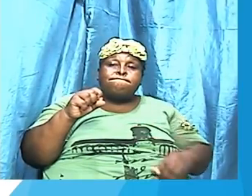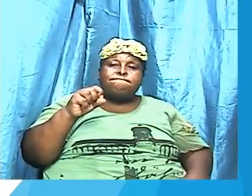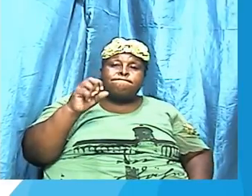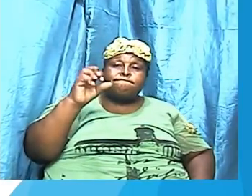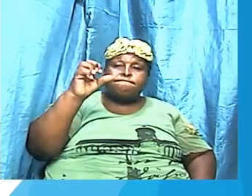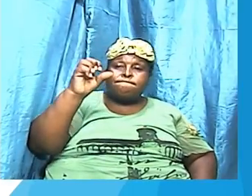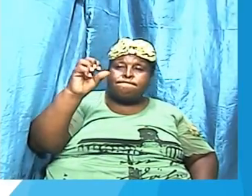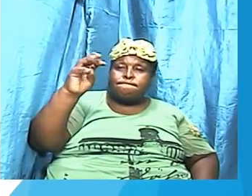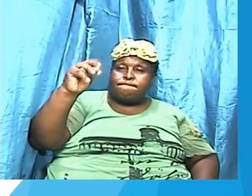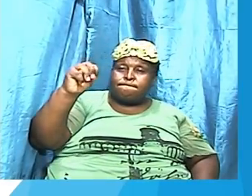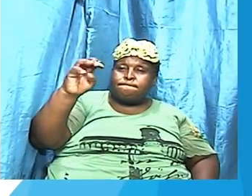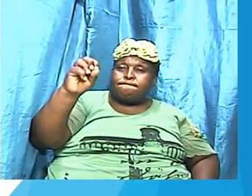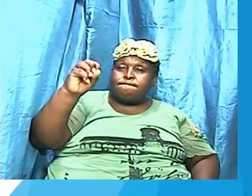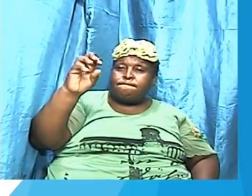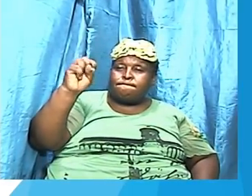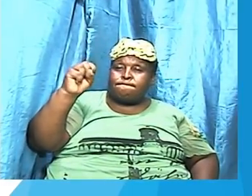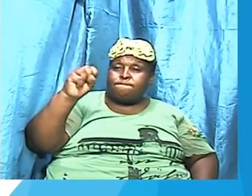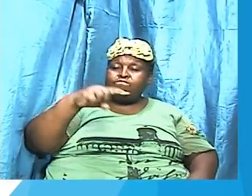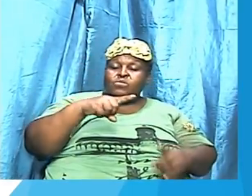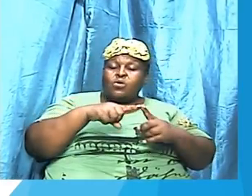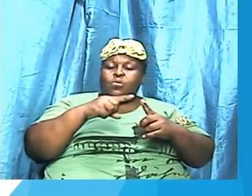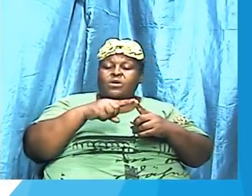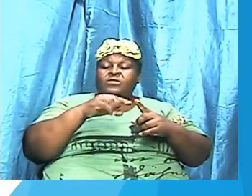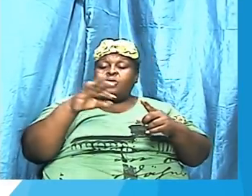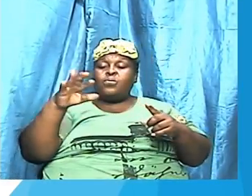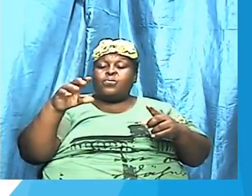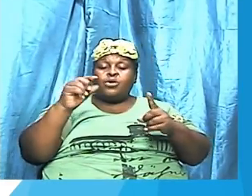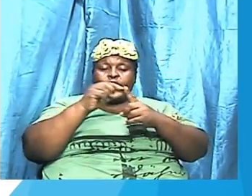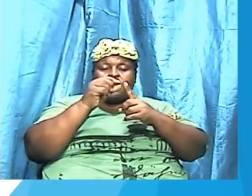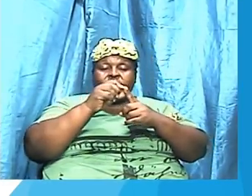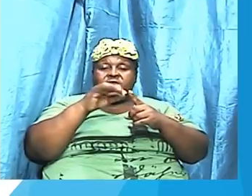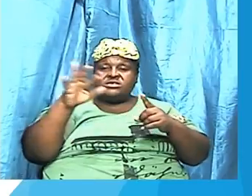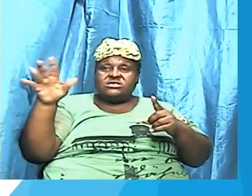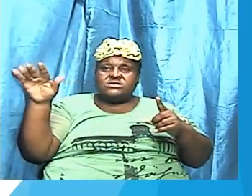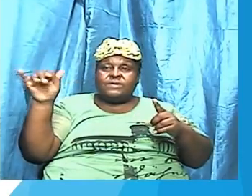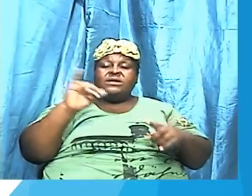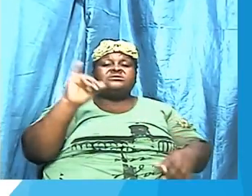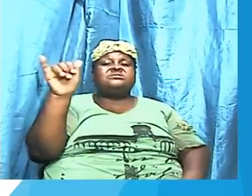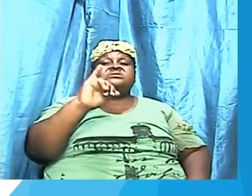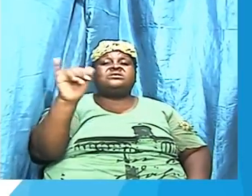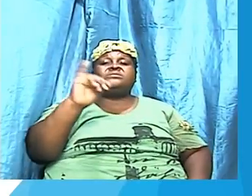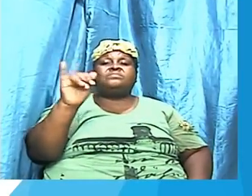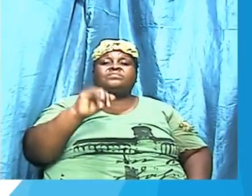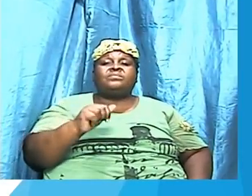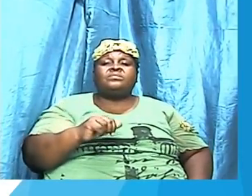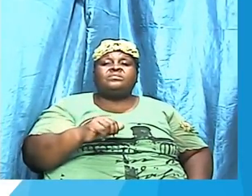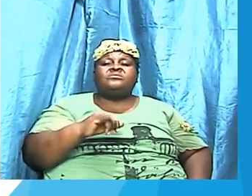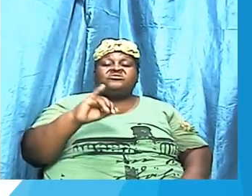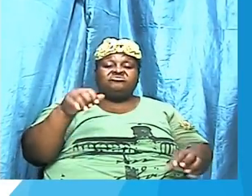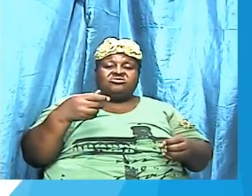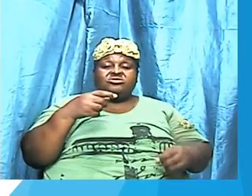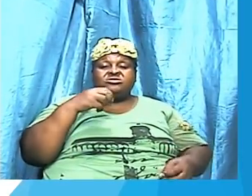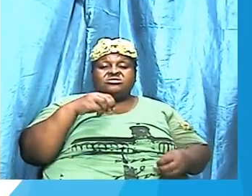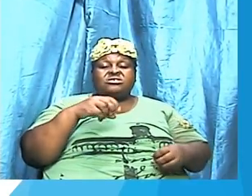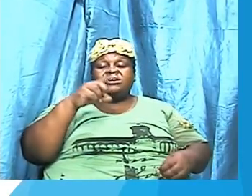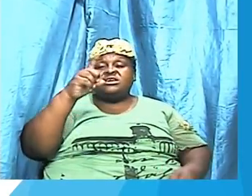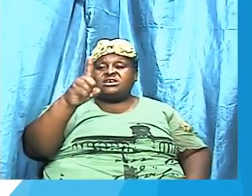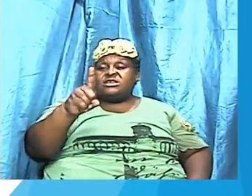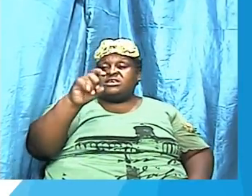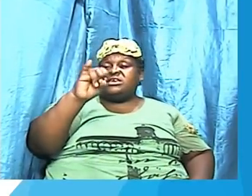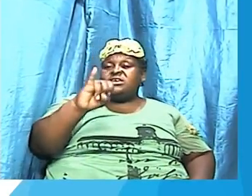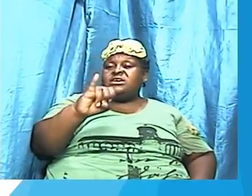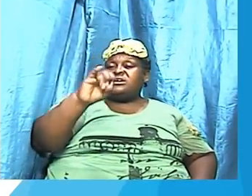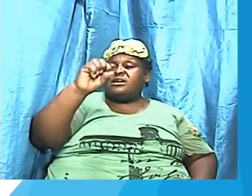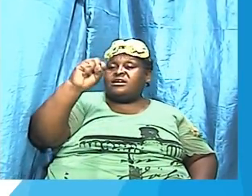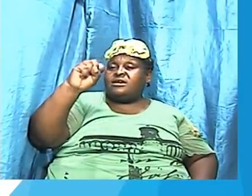and the spelling is the same that I just gave to us D-I